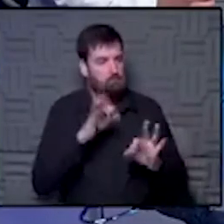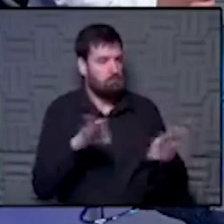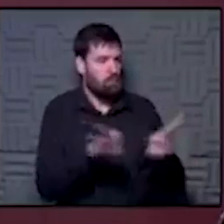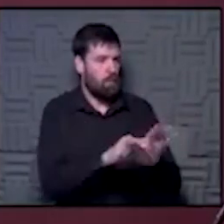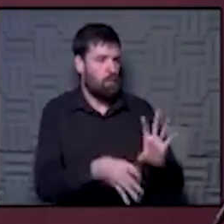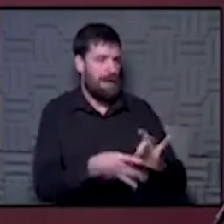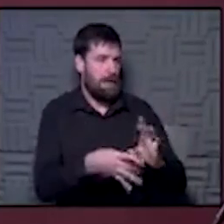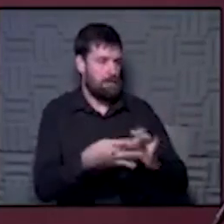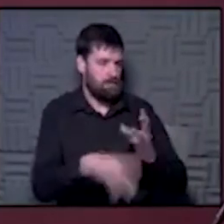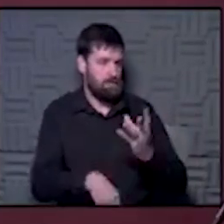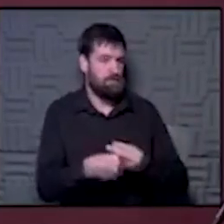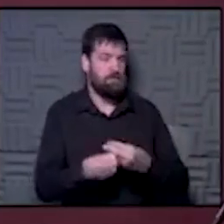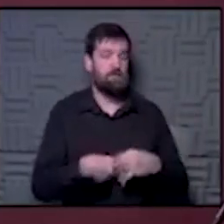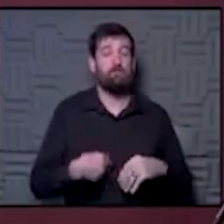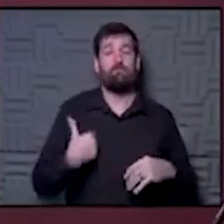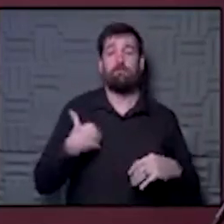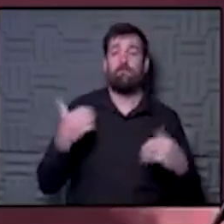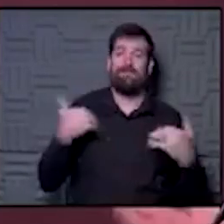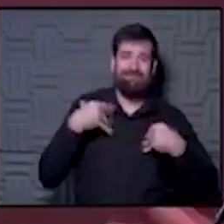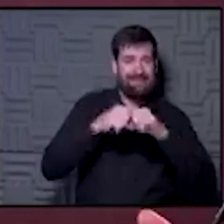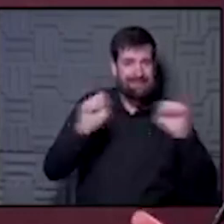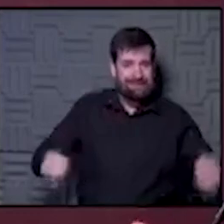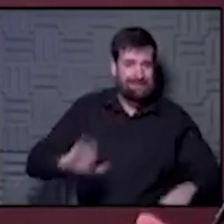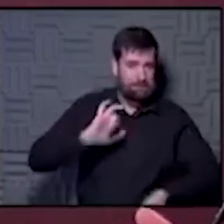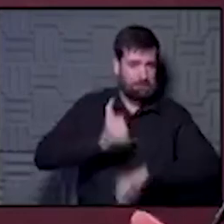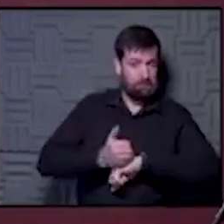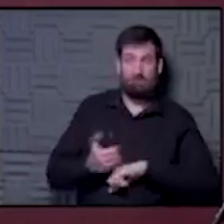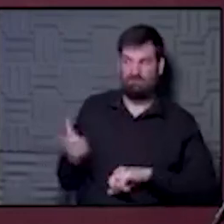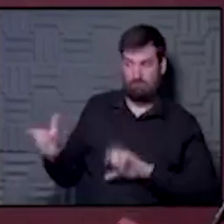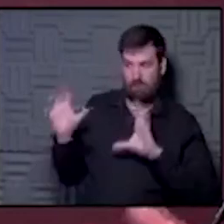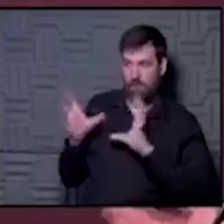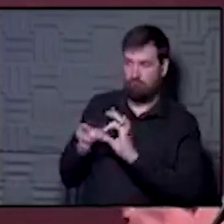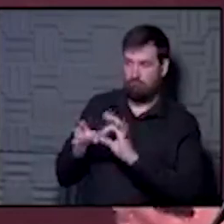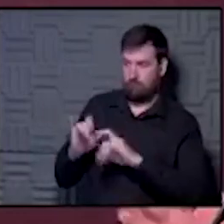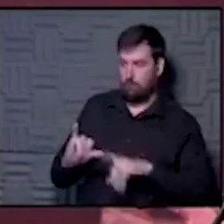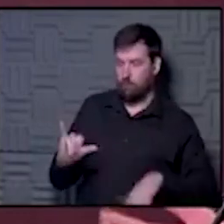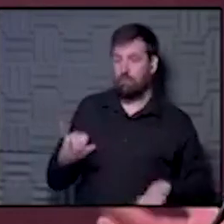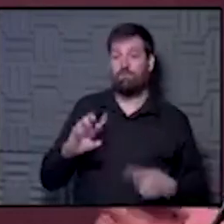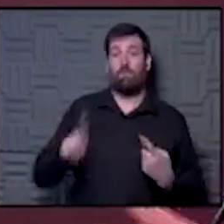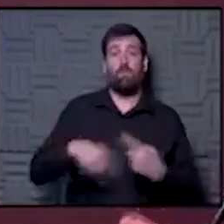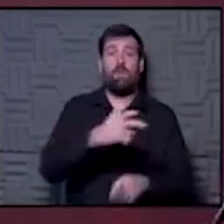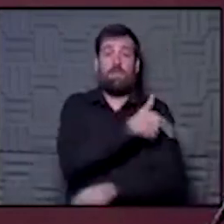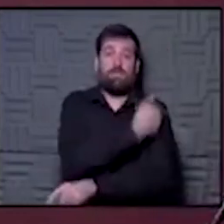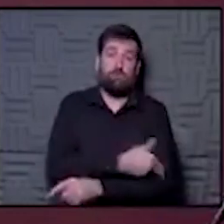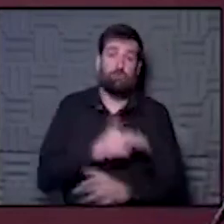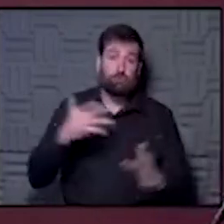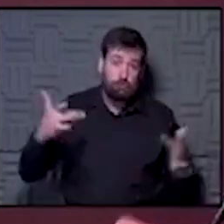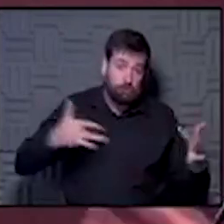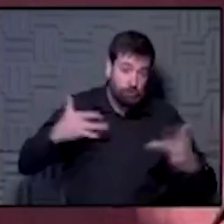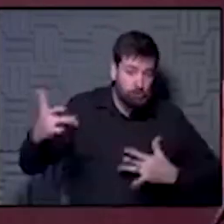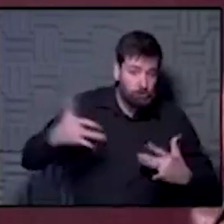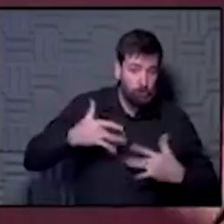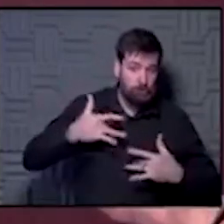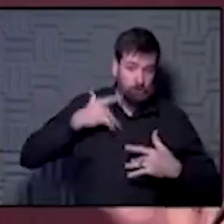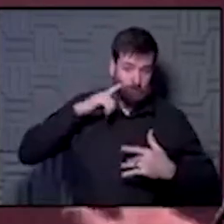is that we do have systems in place, and you can probably speak to this as well, that whenever hospitals are concerned about their capacity, they work with other